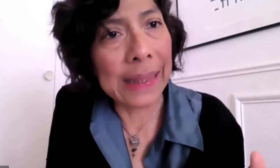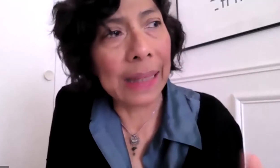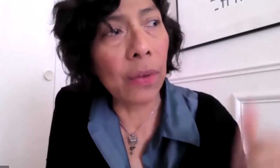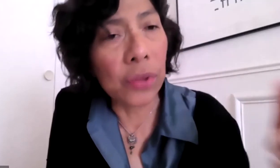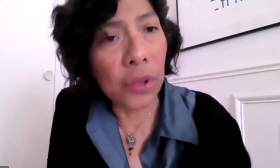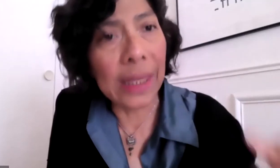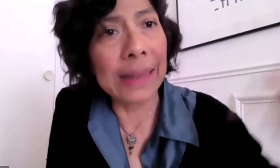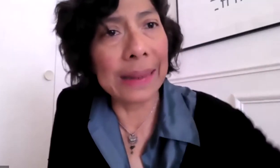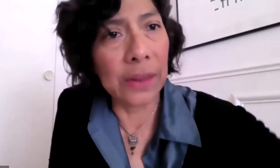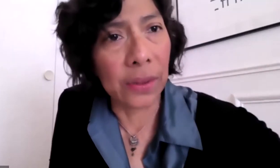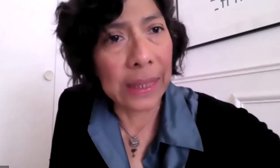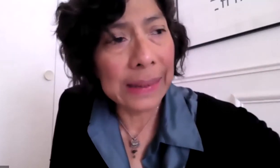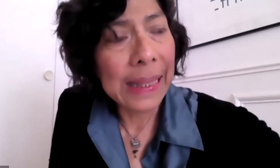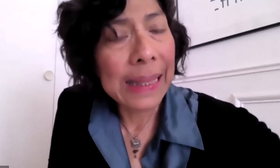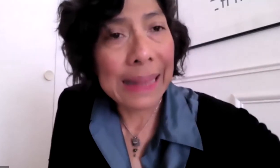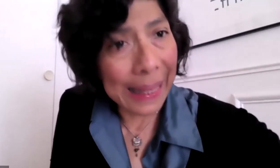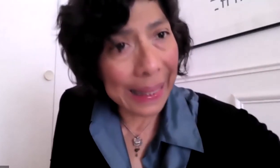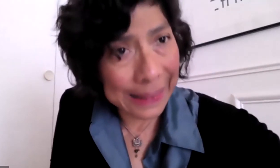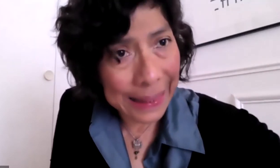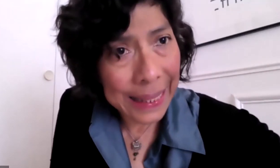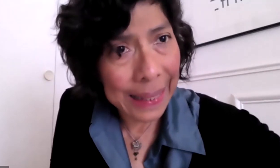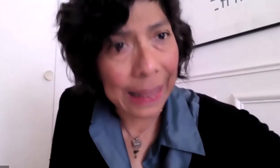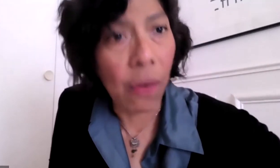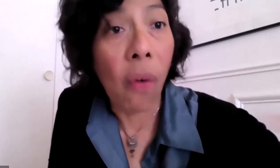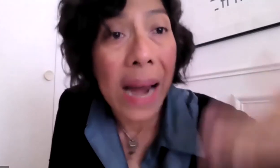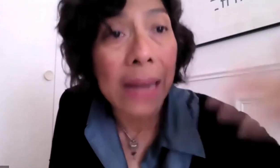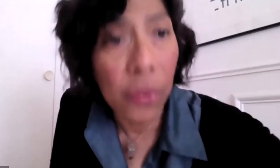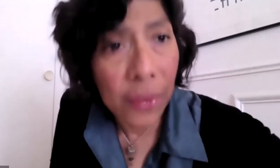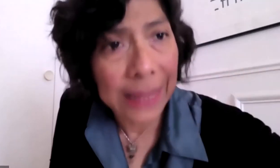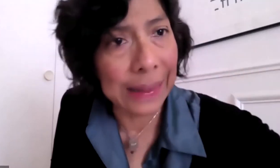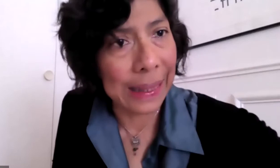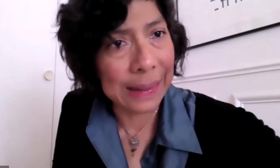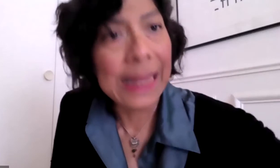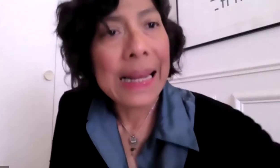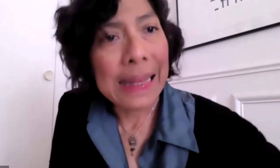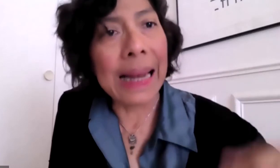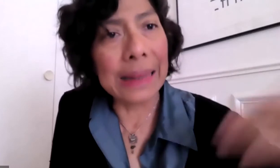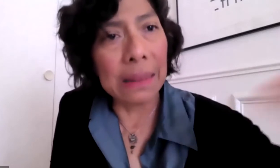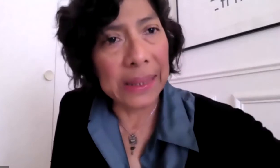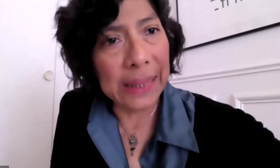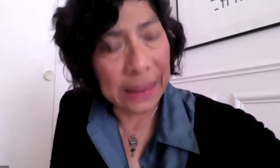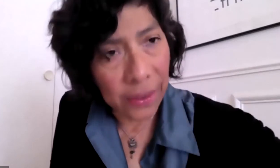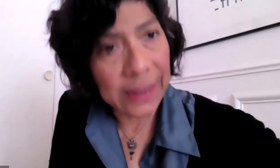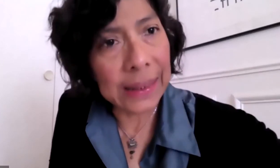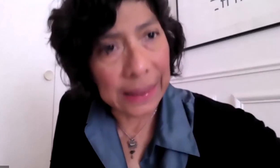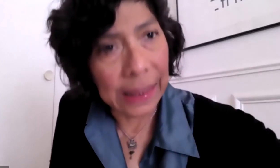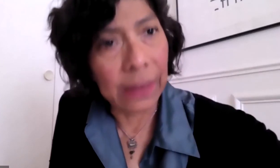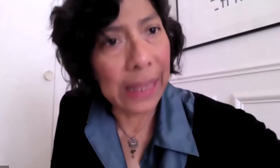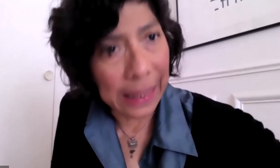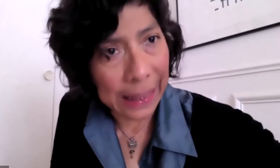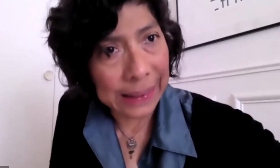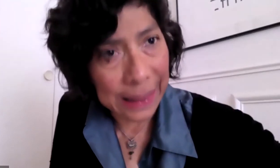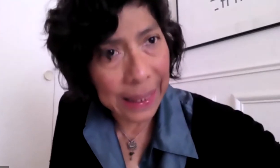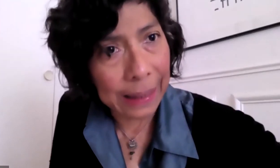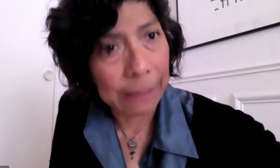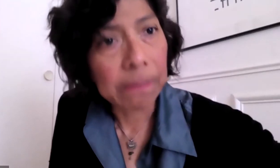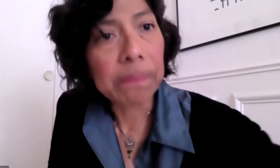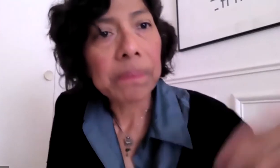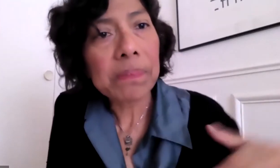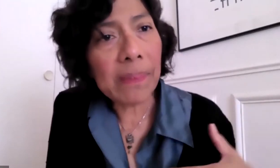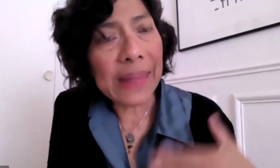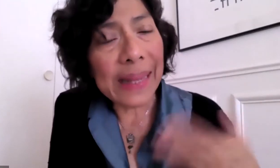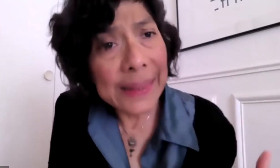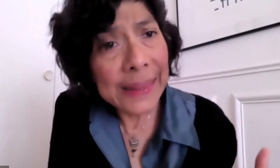take them away from school. That's kind of things we can connect with some practices like the